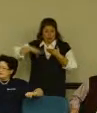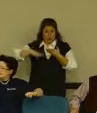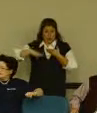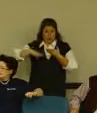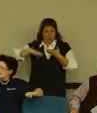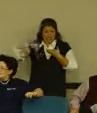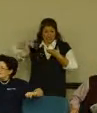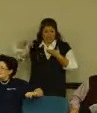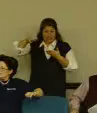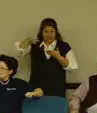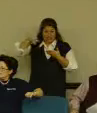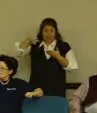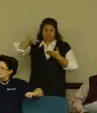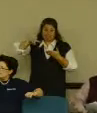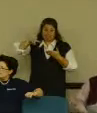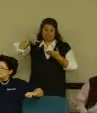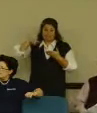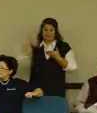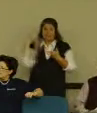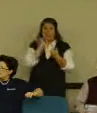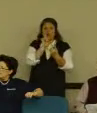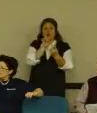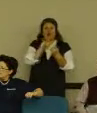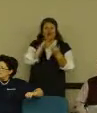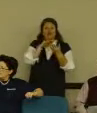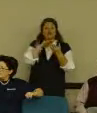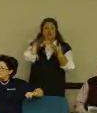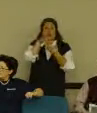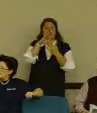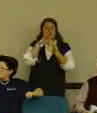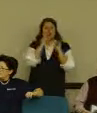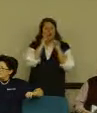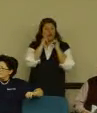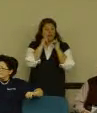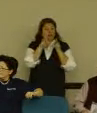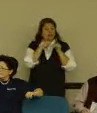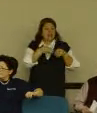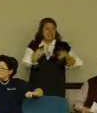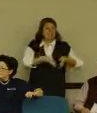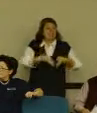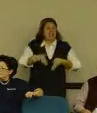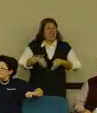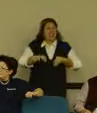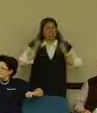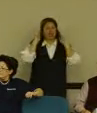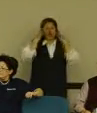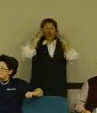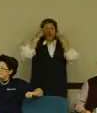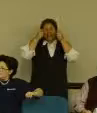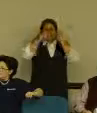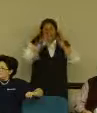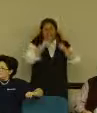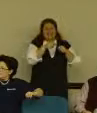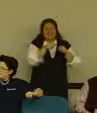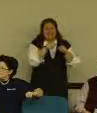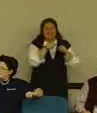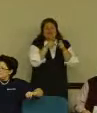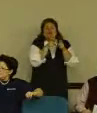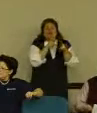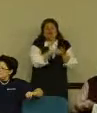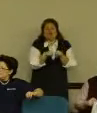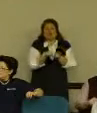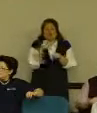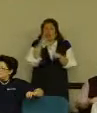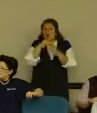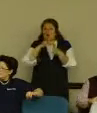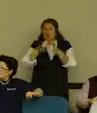is they'll go to even college interviews in pants and sneakers and a hoodie. And there was one student who